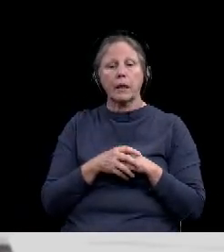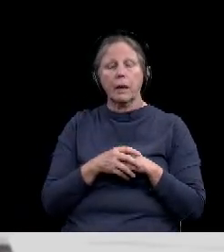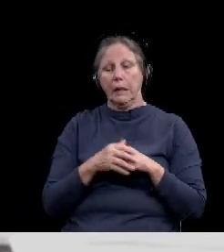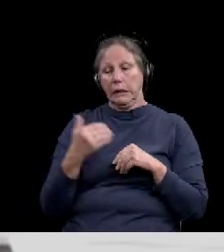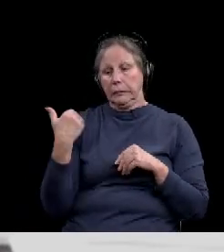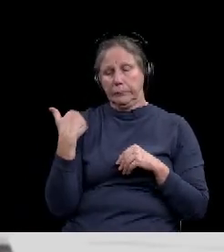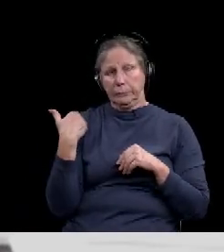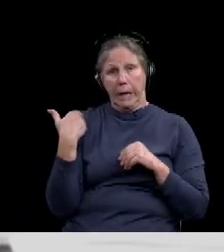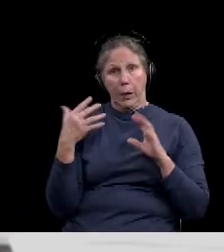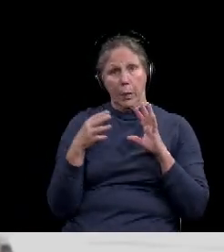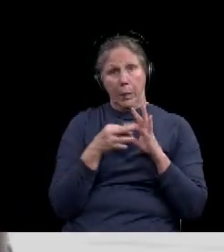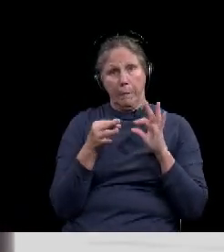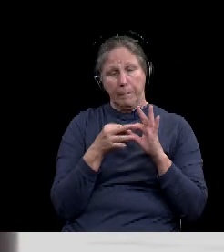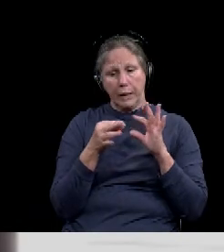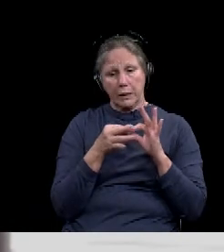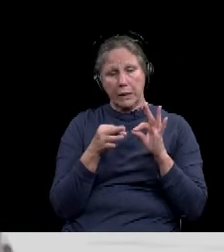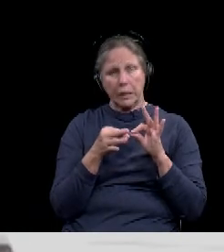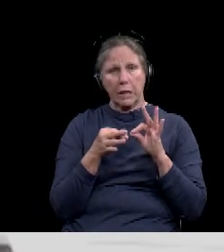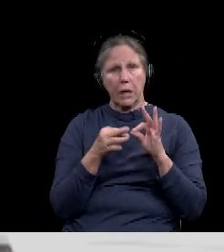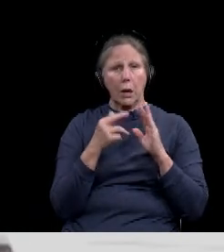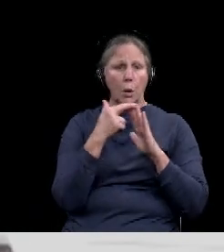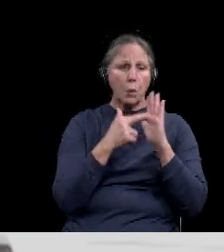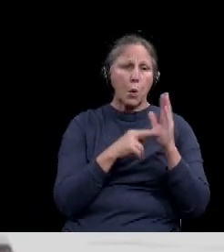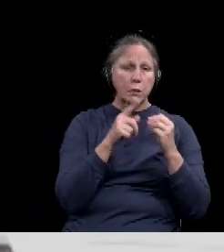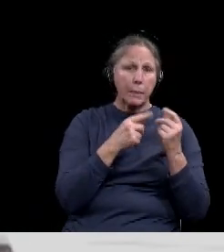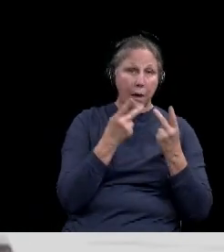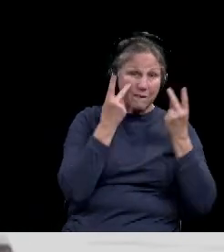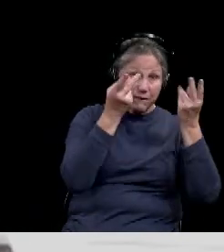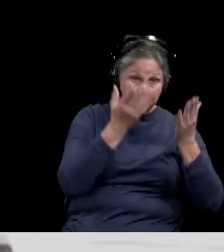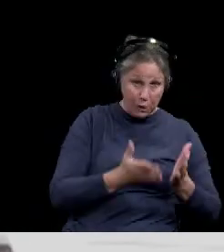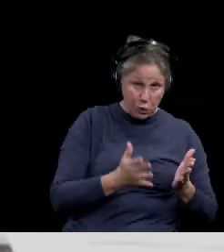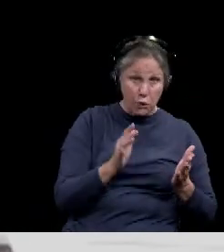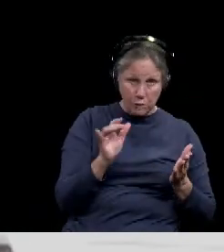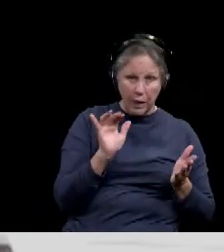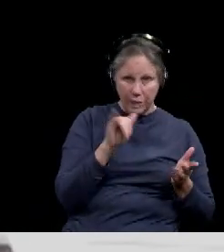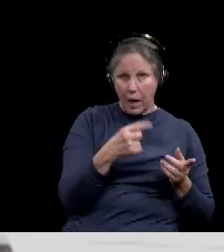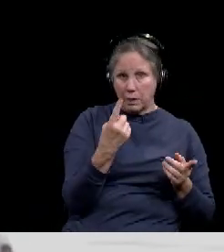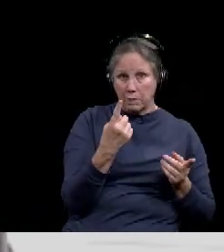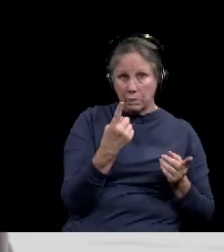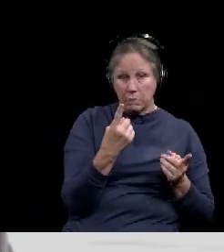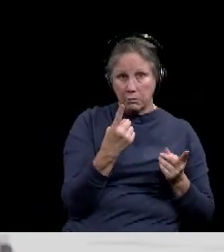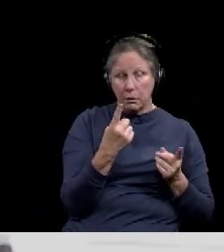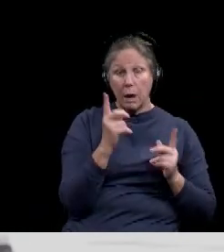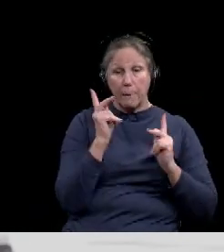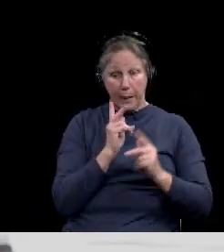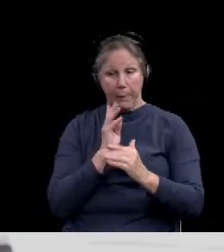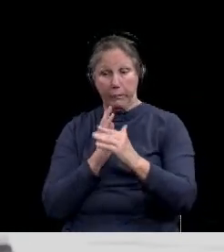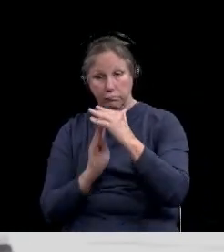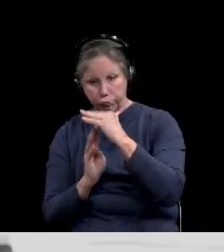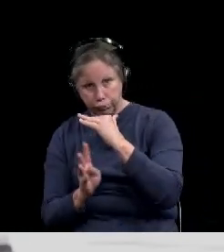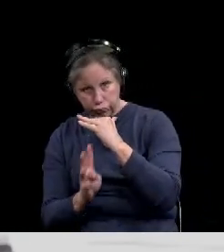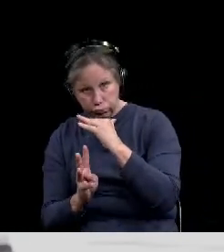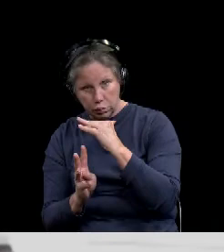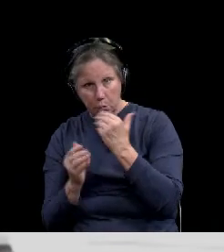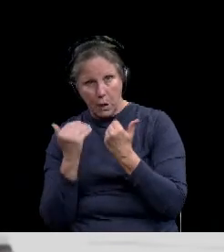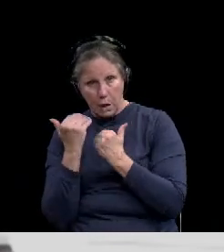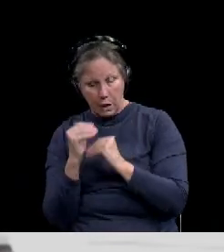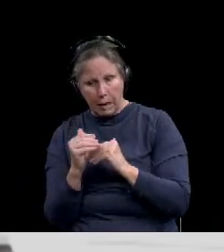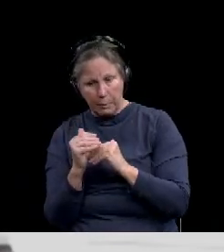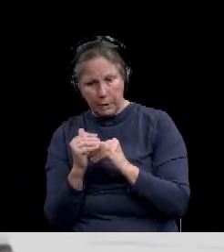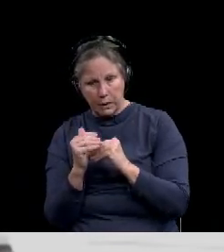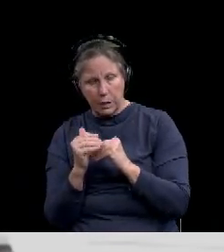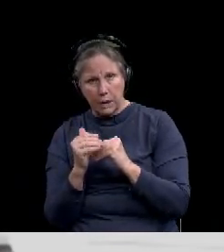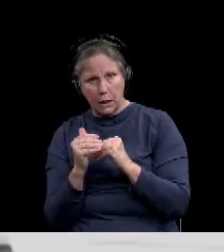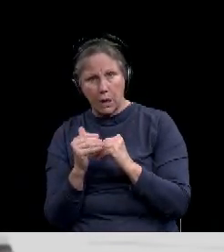uh, some, some limitations around visitors. So limiting, um, the traffic, uh, through the facility. Uh, I think both,